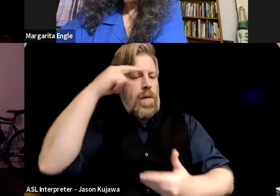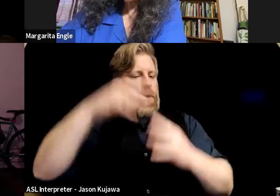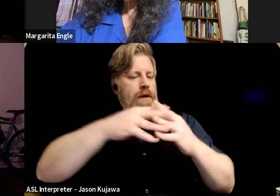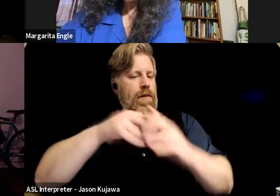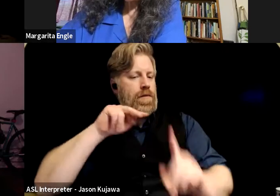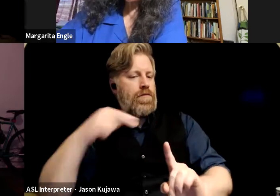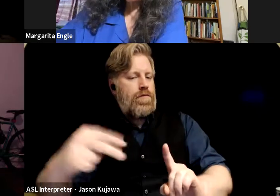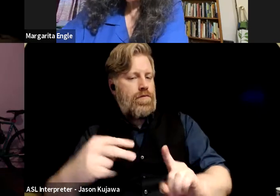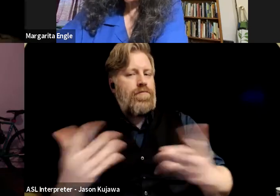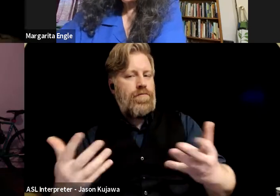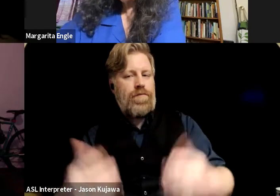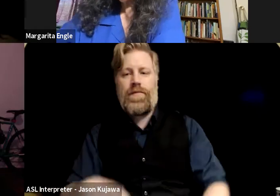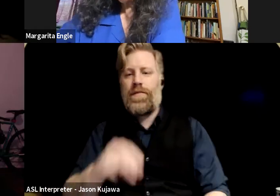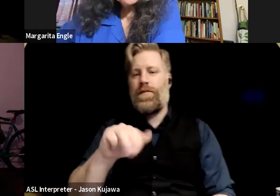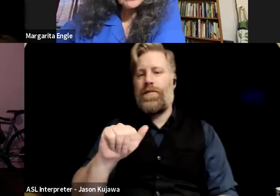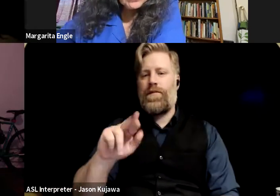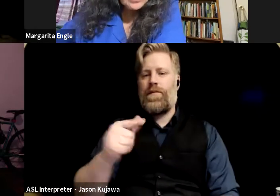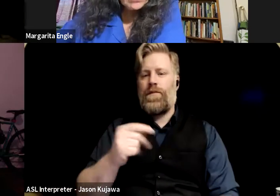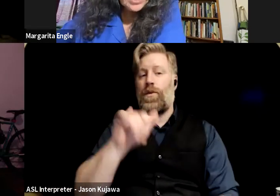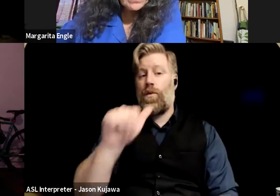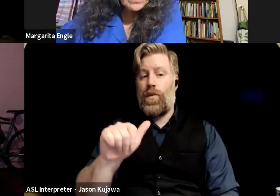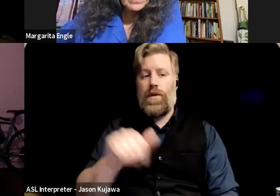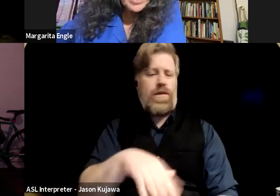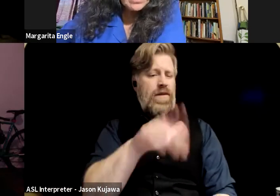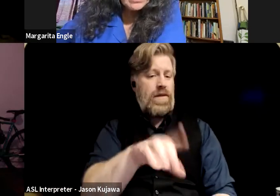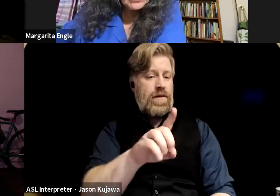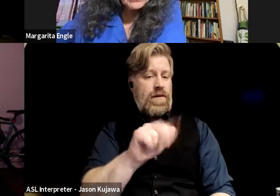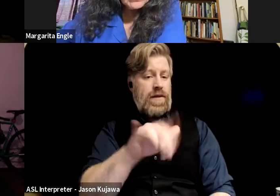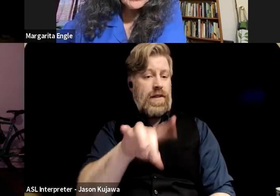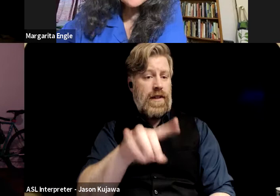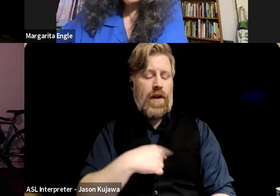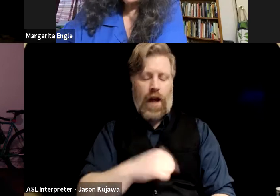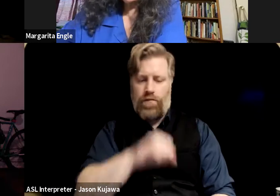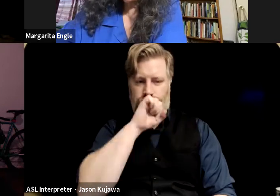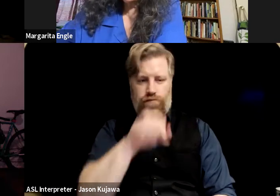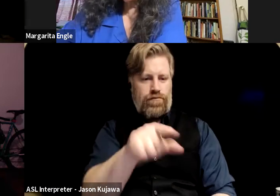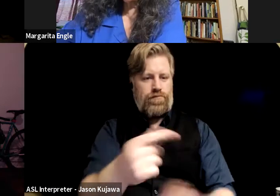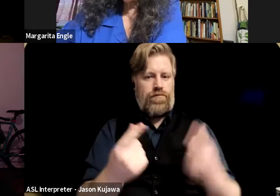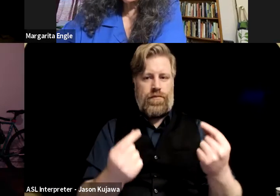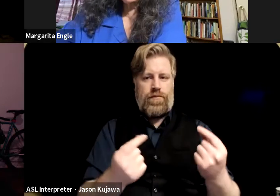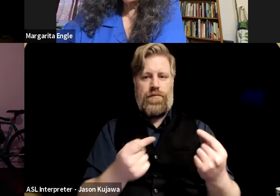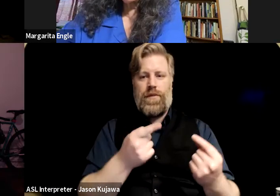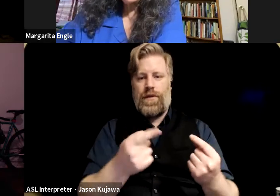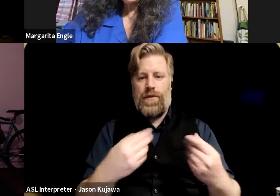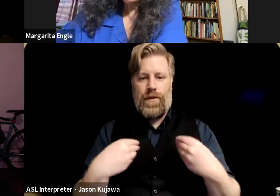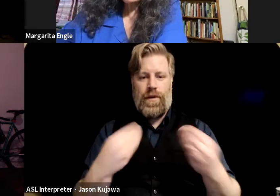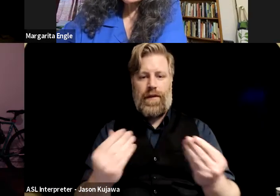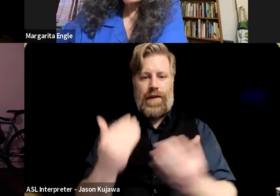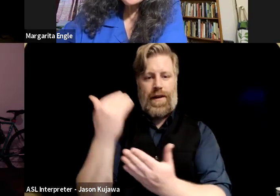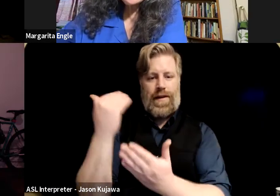Well, David, I really love what you're doing with the way you give Nahuatl lessons on